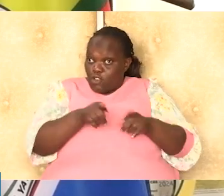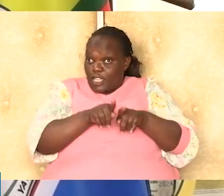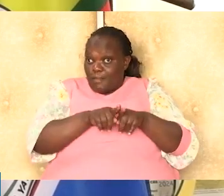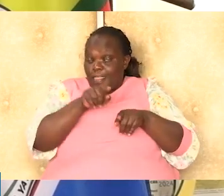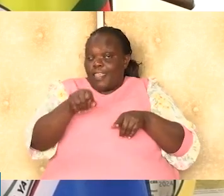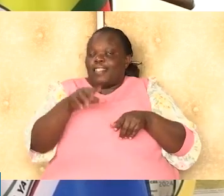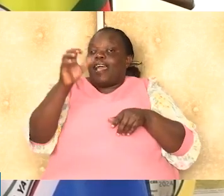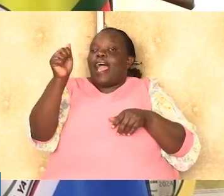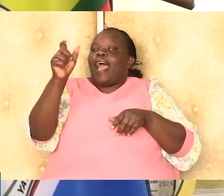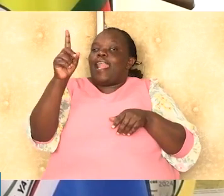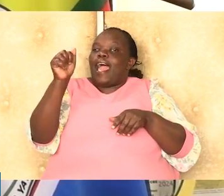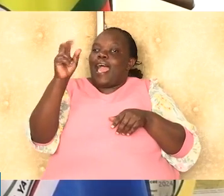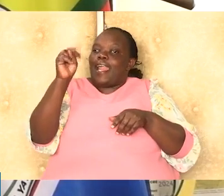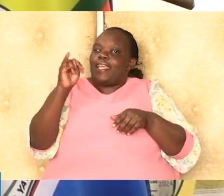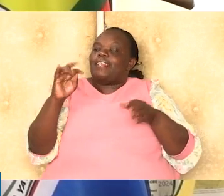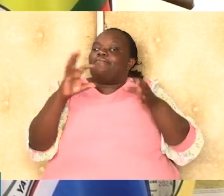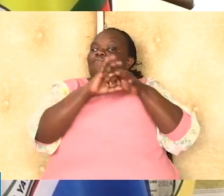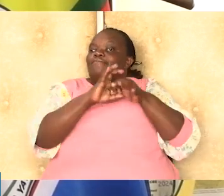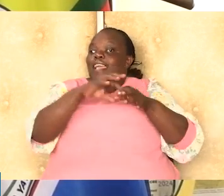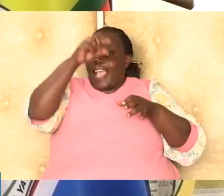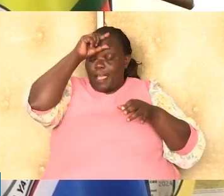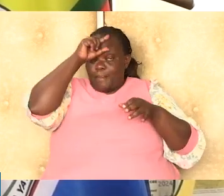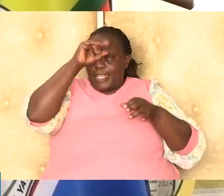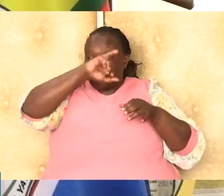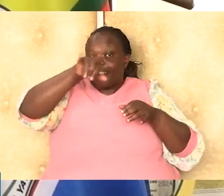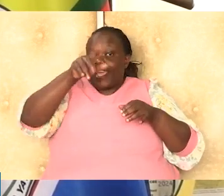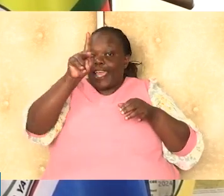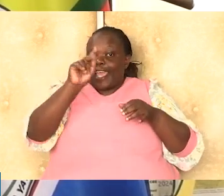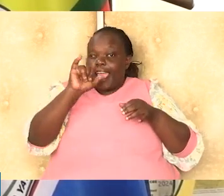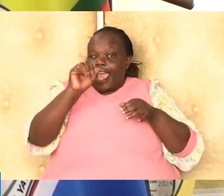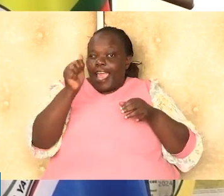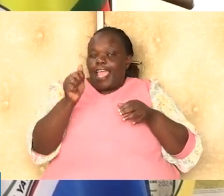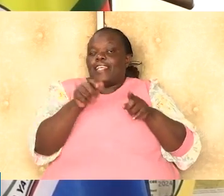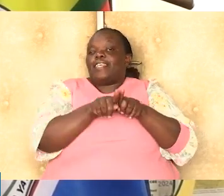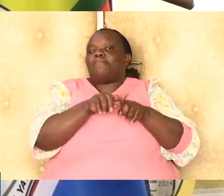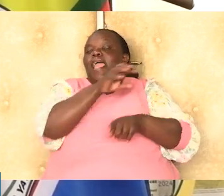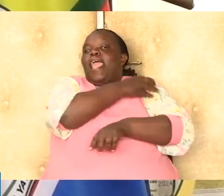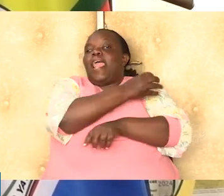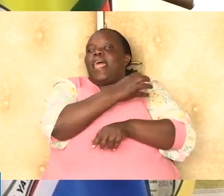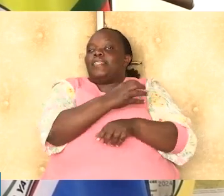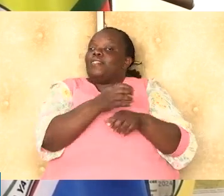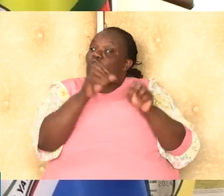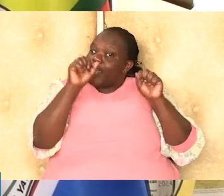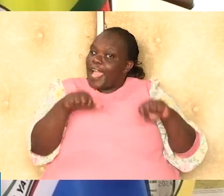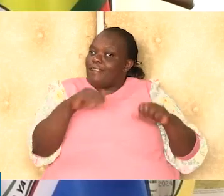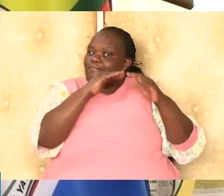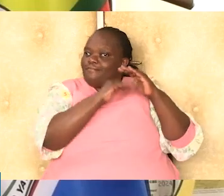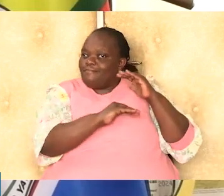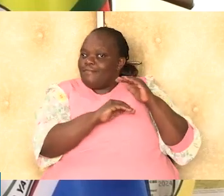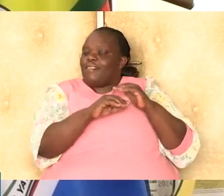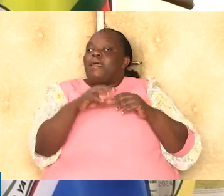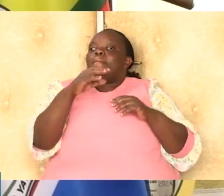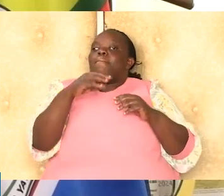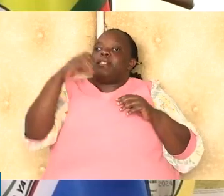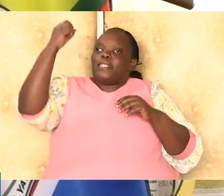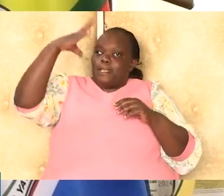this issue of Adani, we are partnering as a government, both at JKIA, but also in terms of energy, so that we can reduce these power